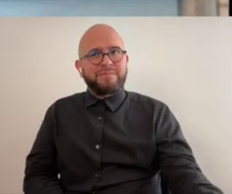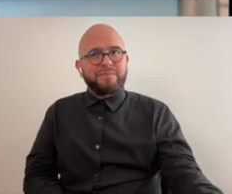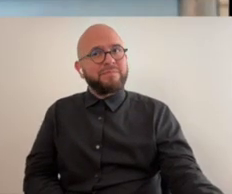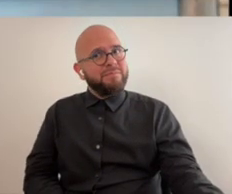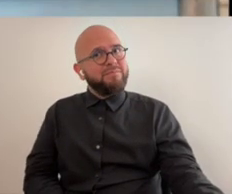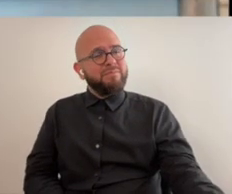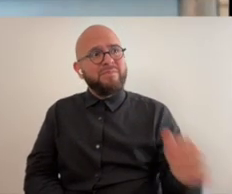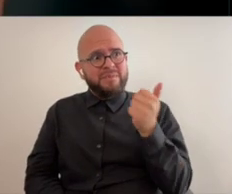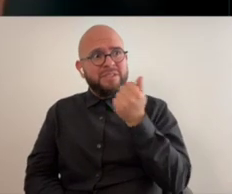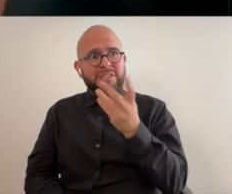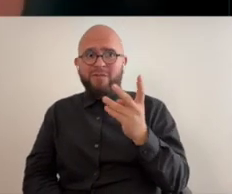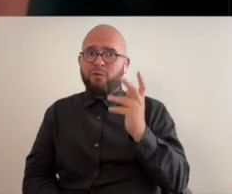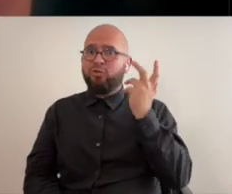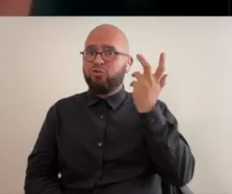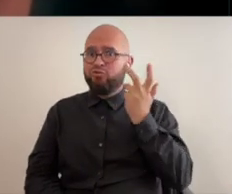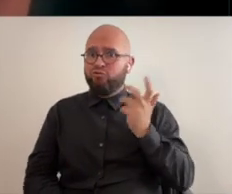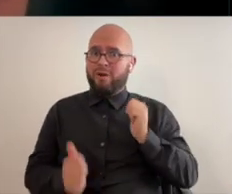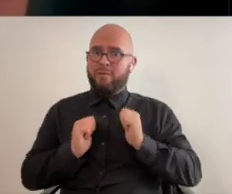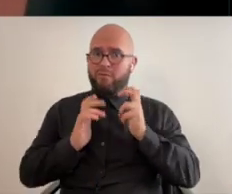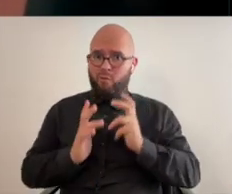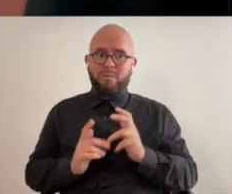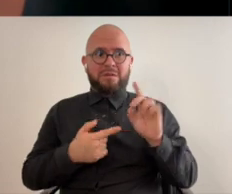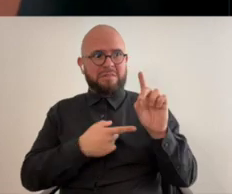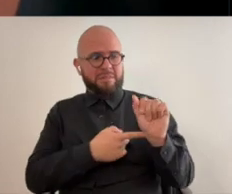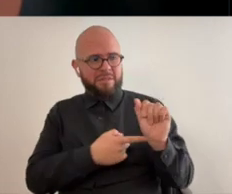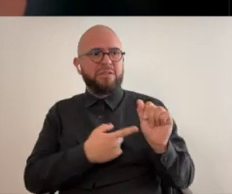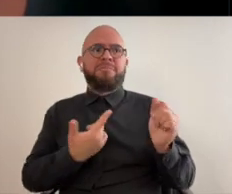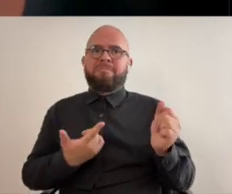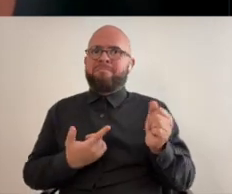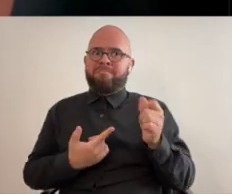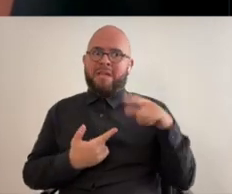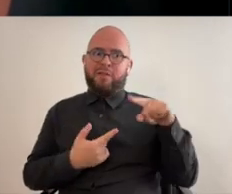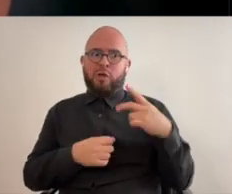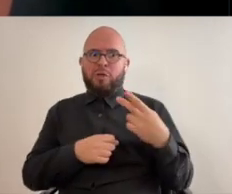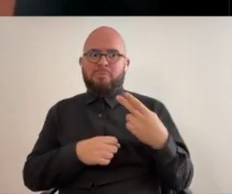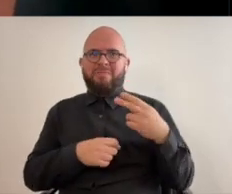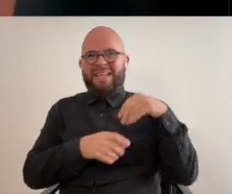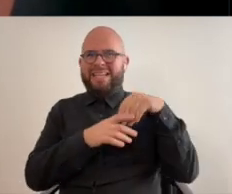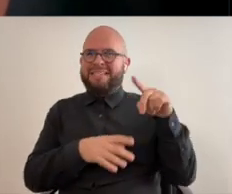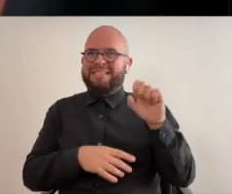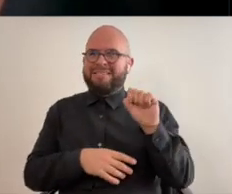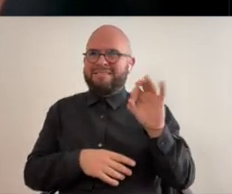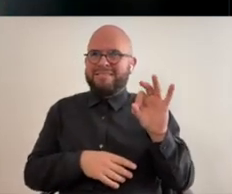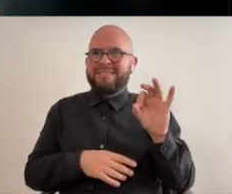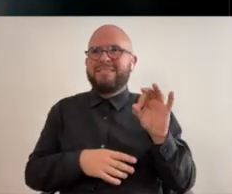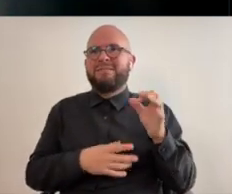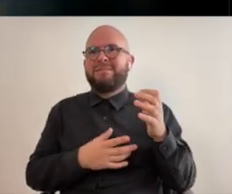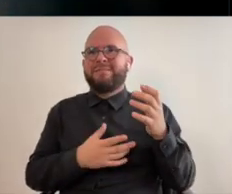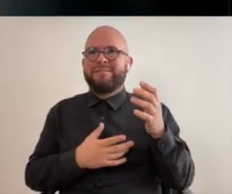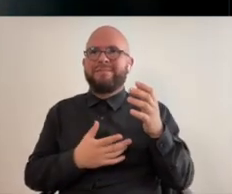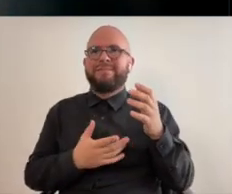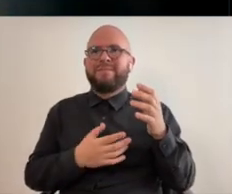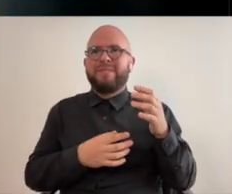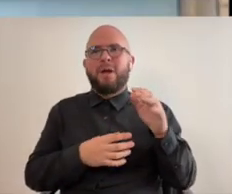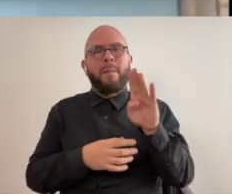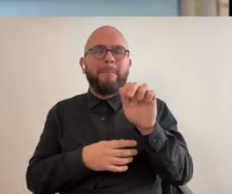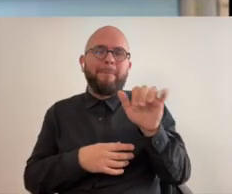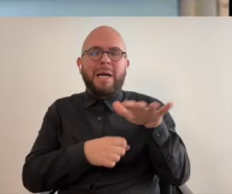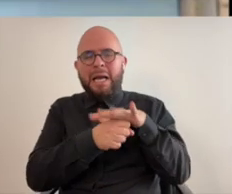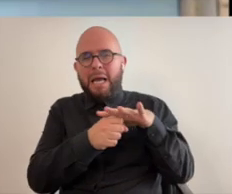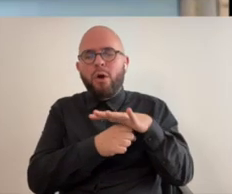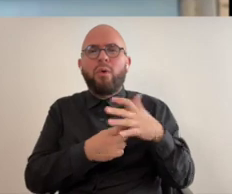there's actually a good amount of disabled drag performers in the bay area who are using their space